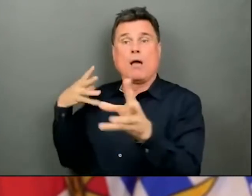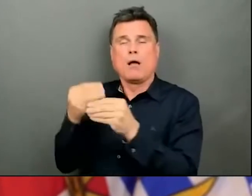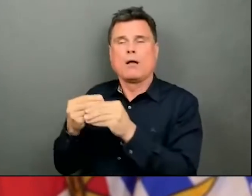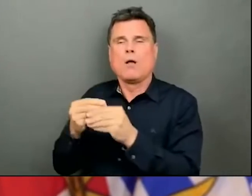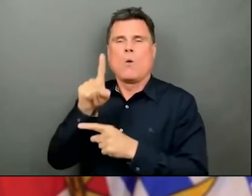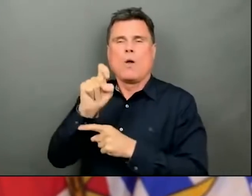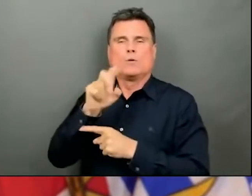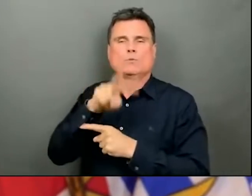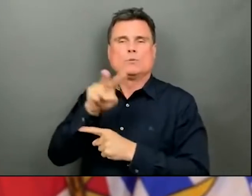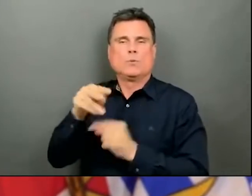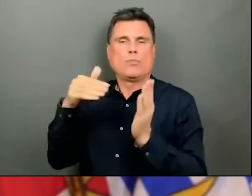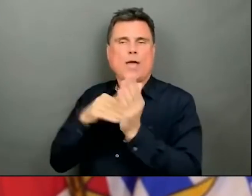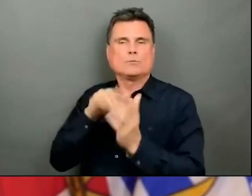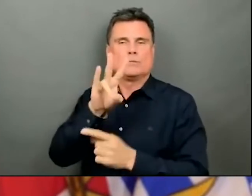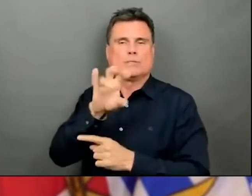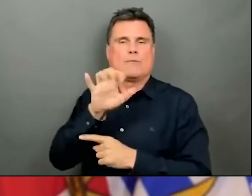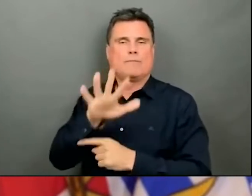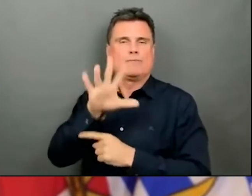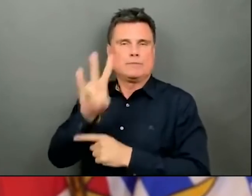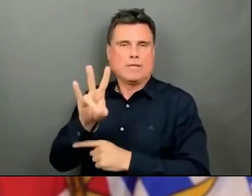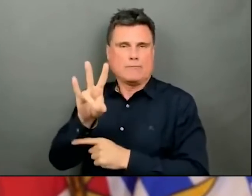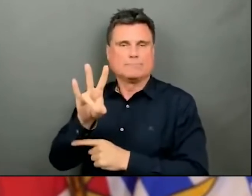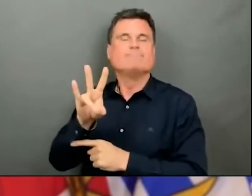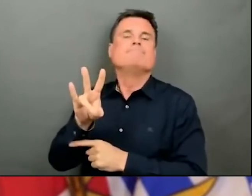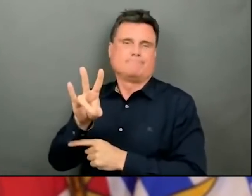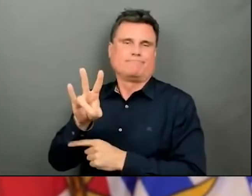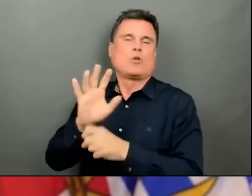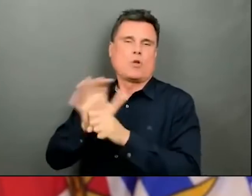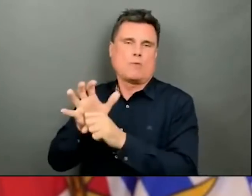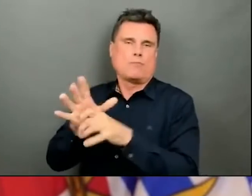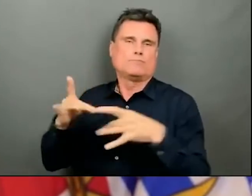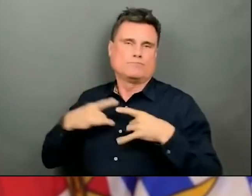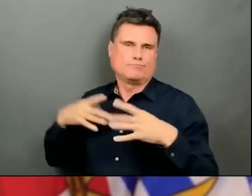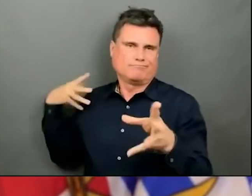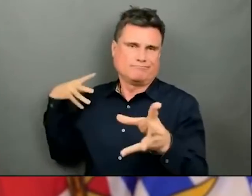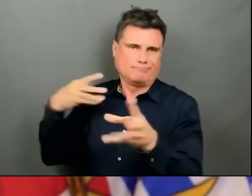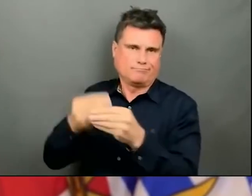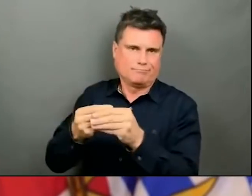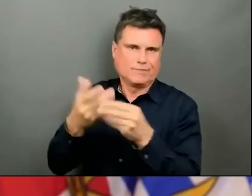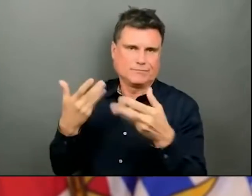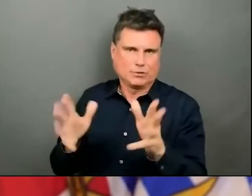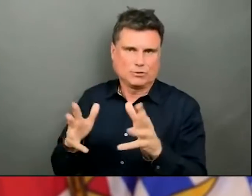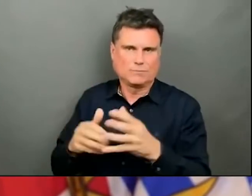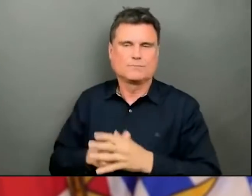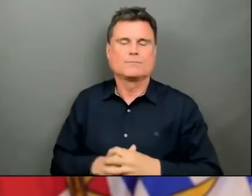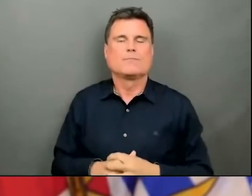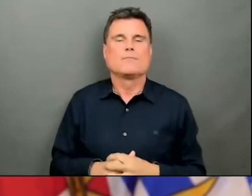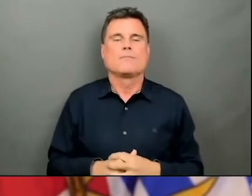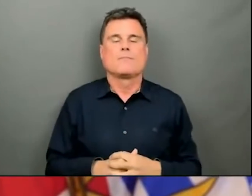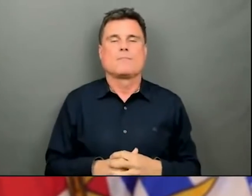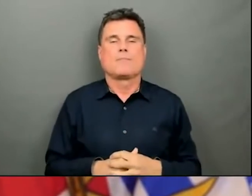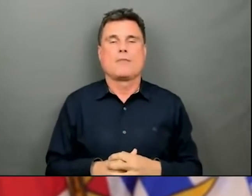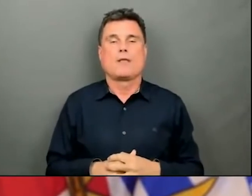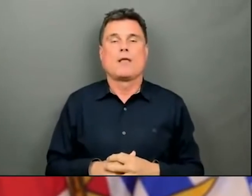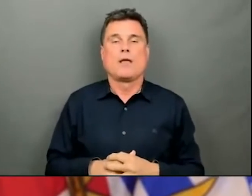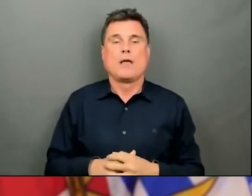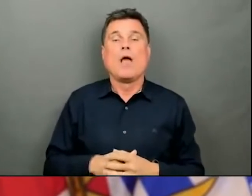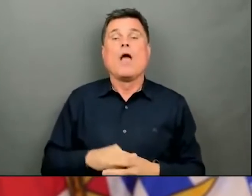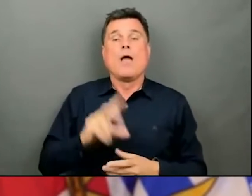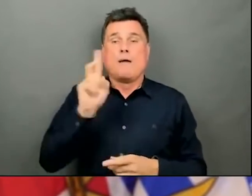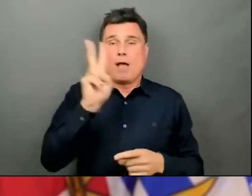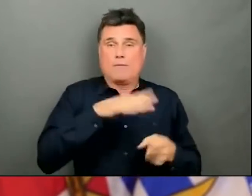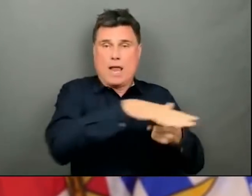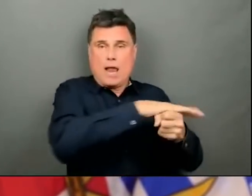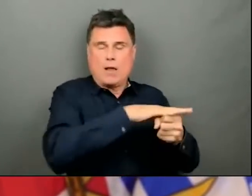122,757 people who have been diagnosed with COVID-19 in British Columbia. That includes 241 people in in the Vancouver